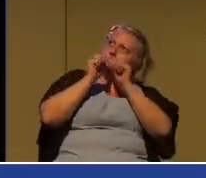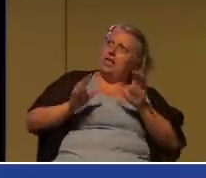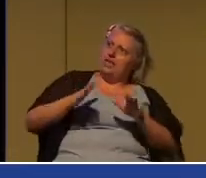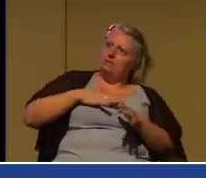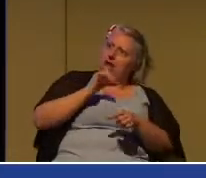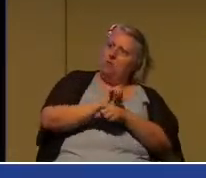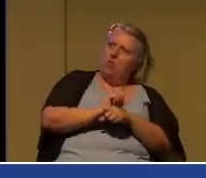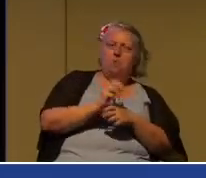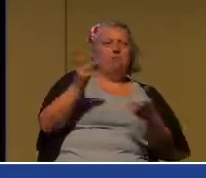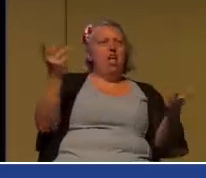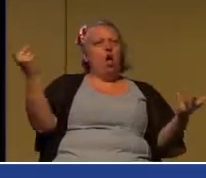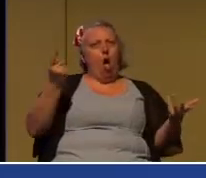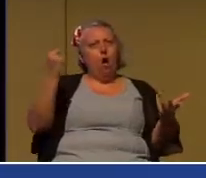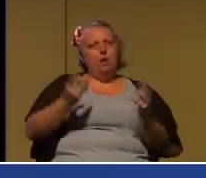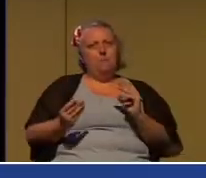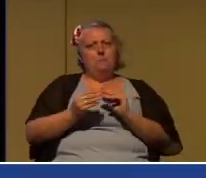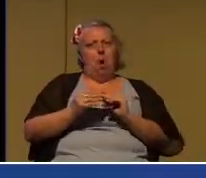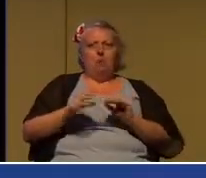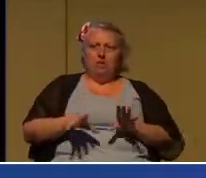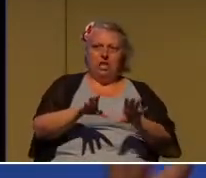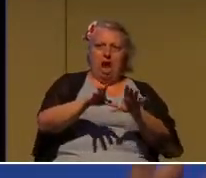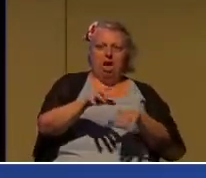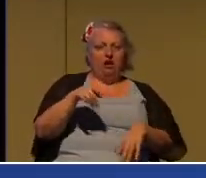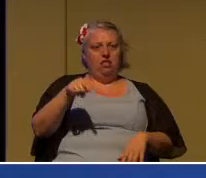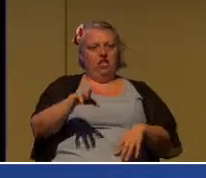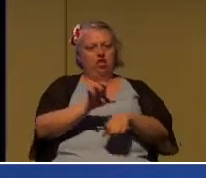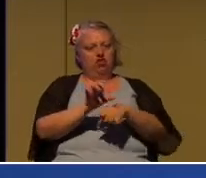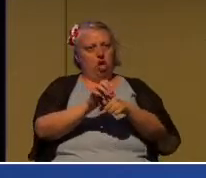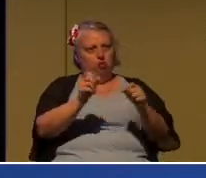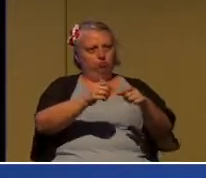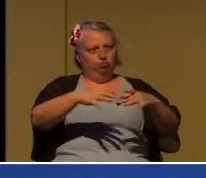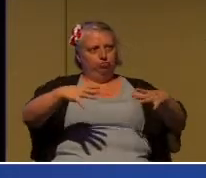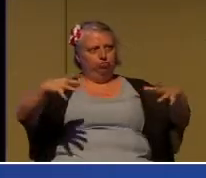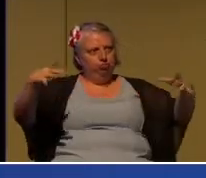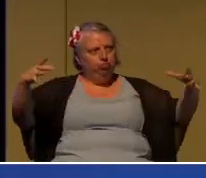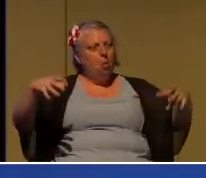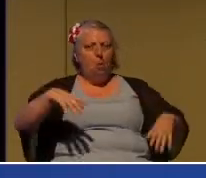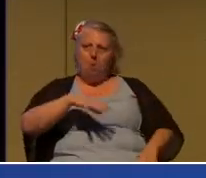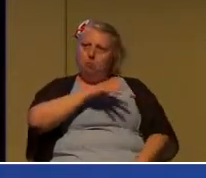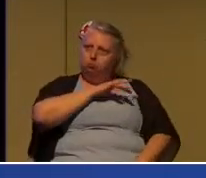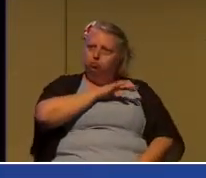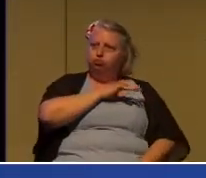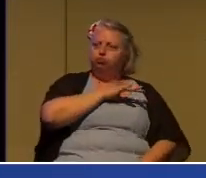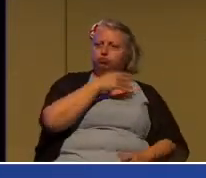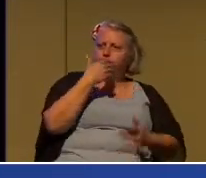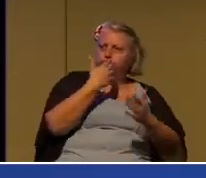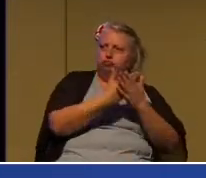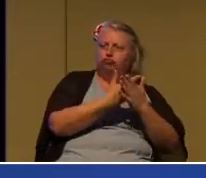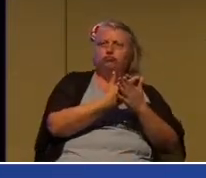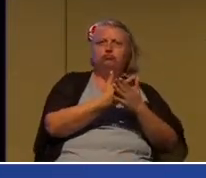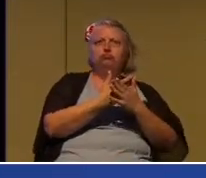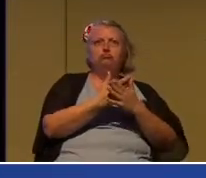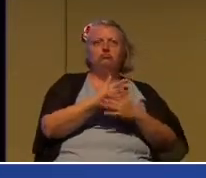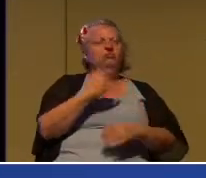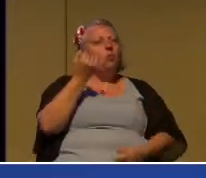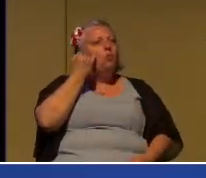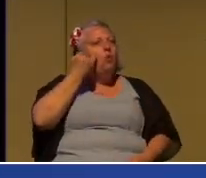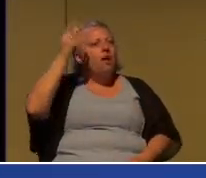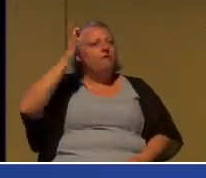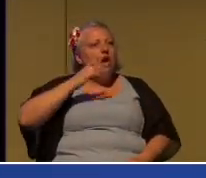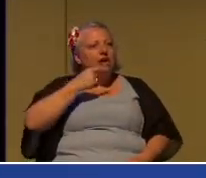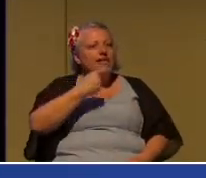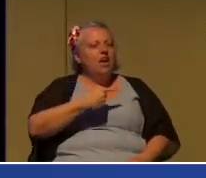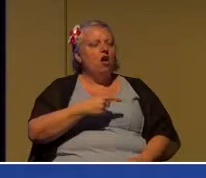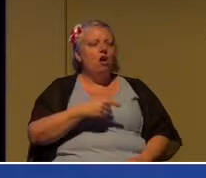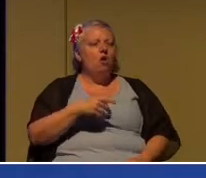more to be done. mean, this church can grow into a pretty significant major church. And what if he had said, well, you know, the